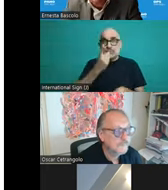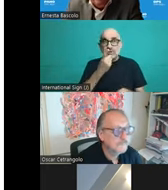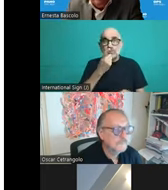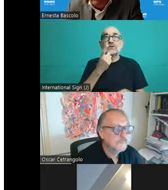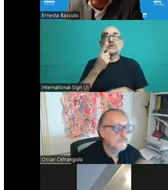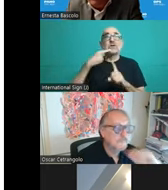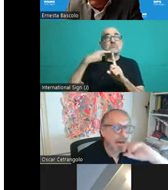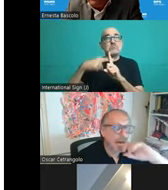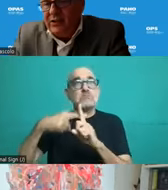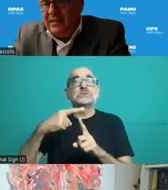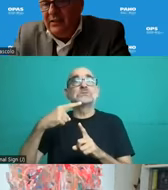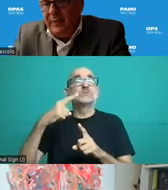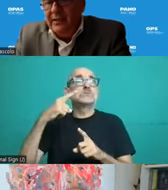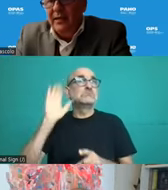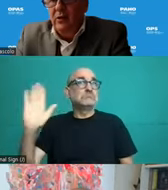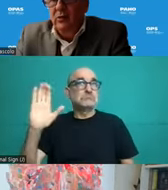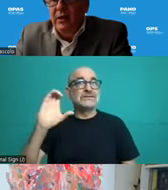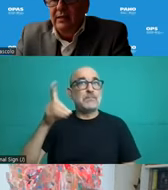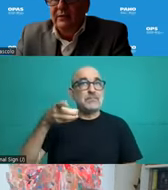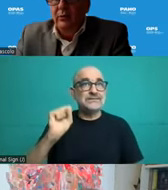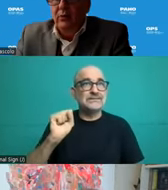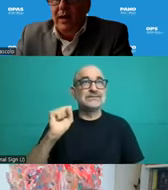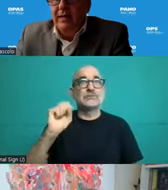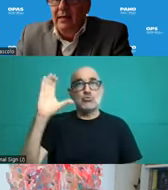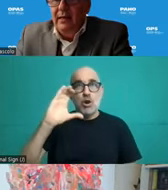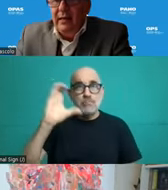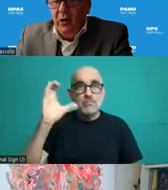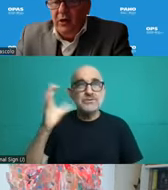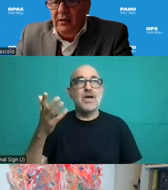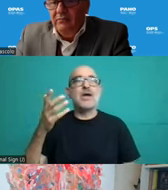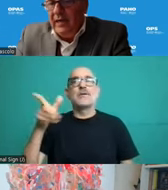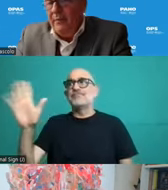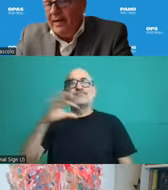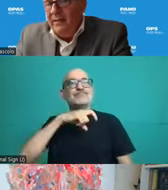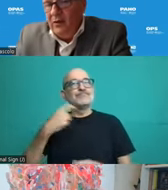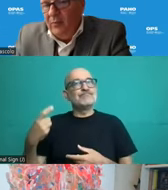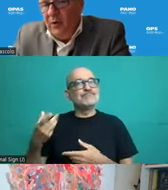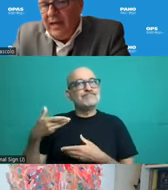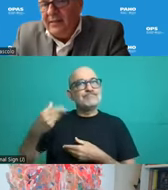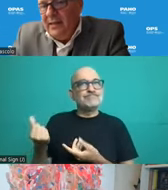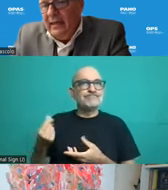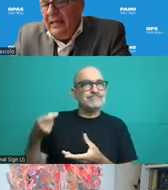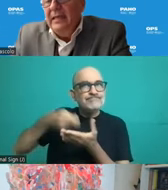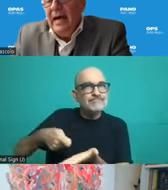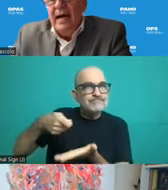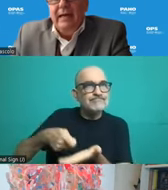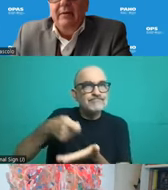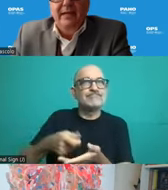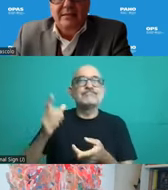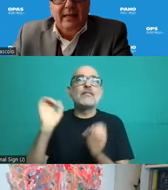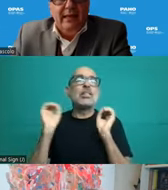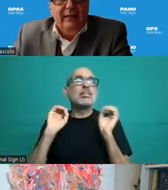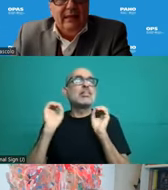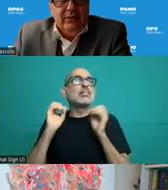health insurance companies in Europe, where they perform a very important role. And today,